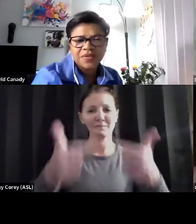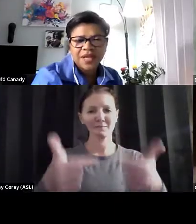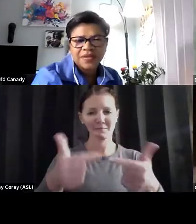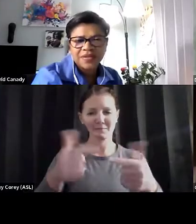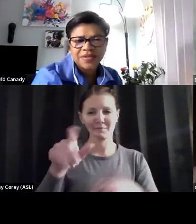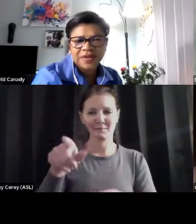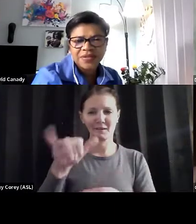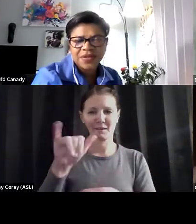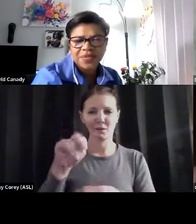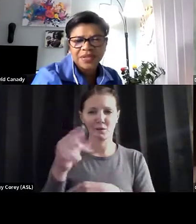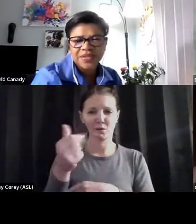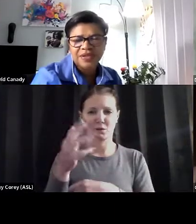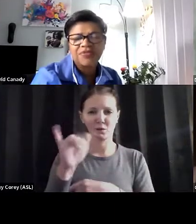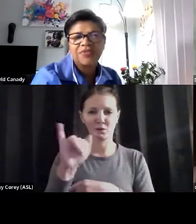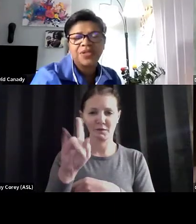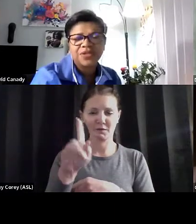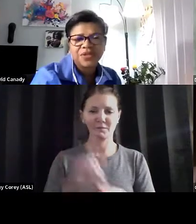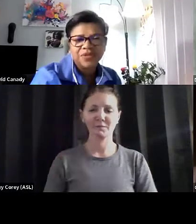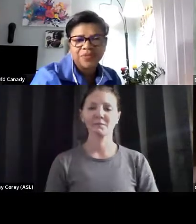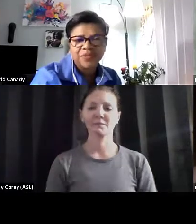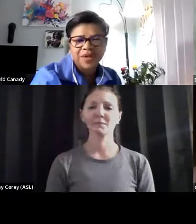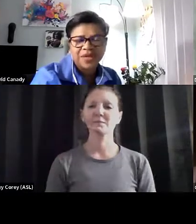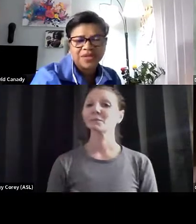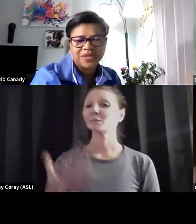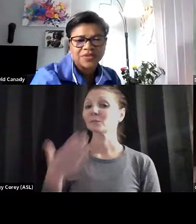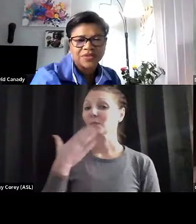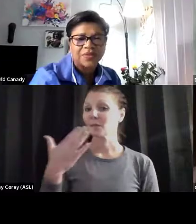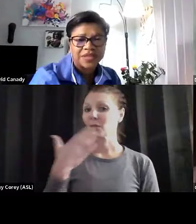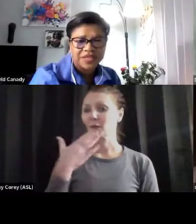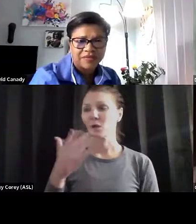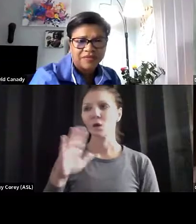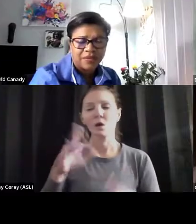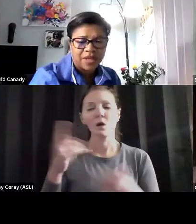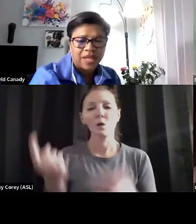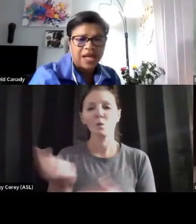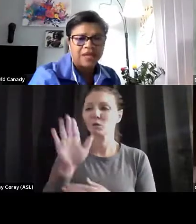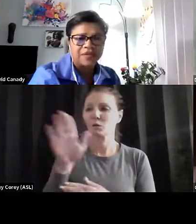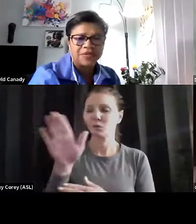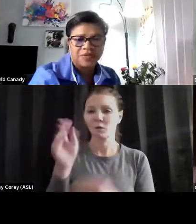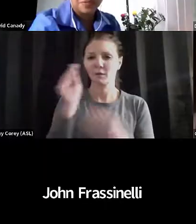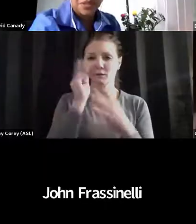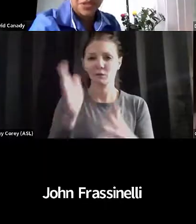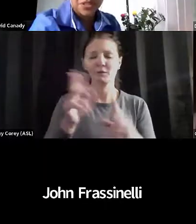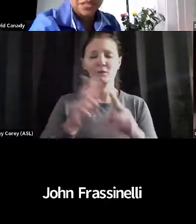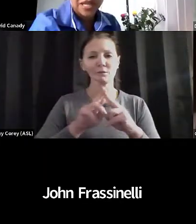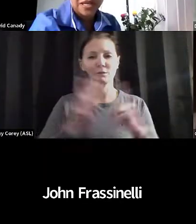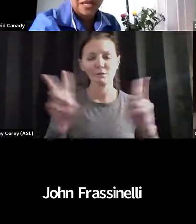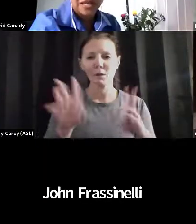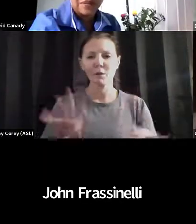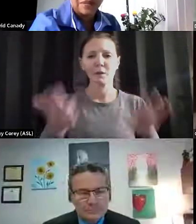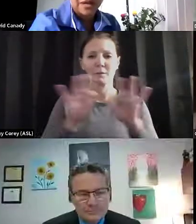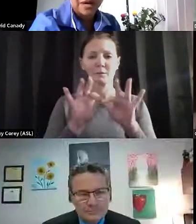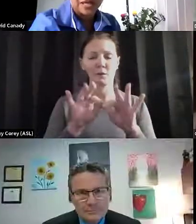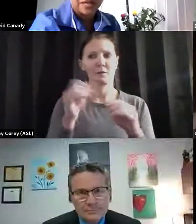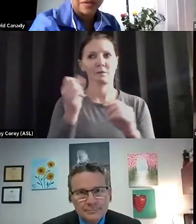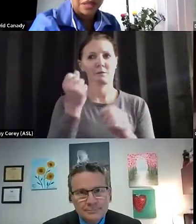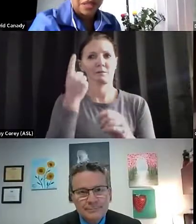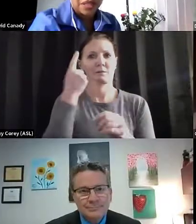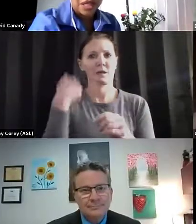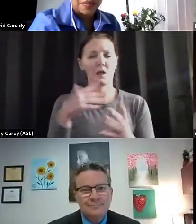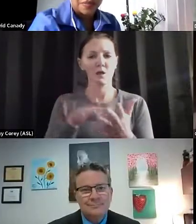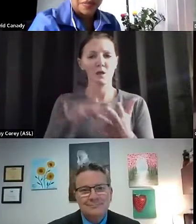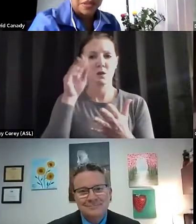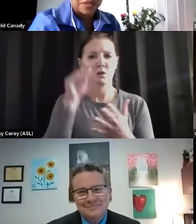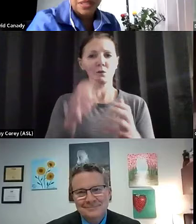so much, Dr. Salazar. As always, the information that you provide is just so insightful. I learned so much today regarding